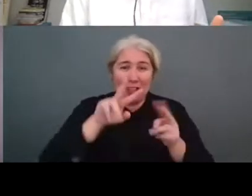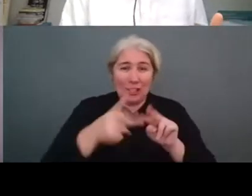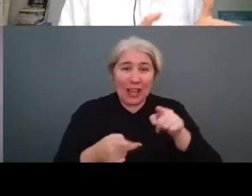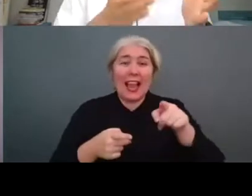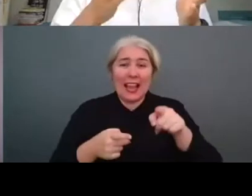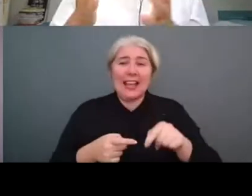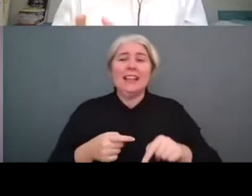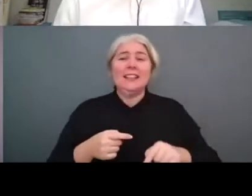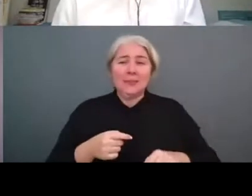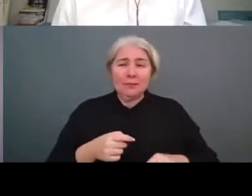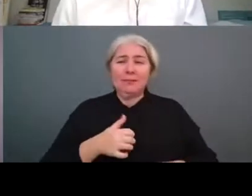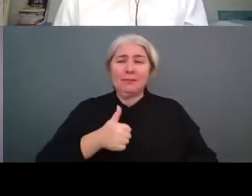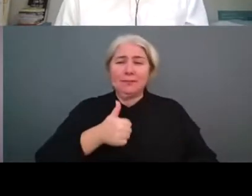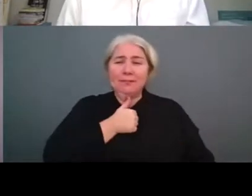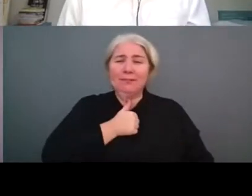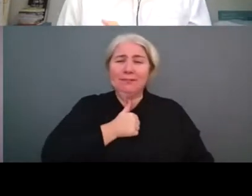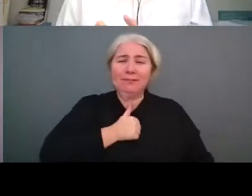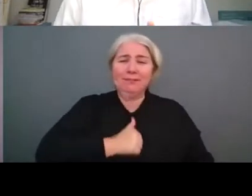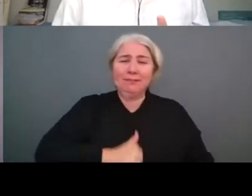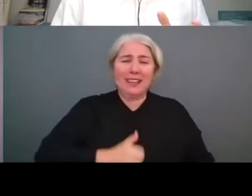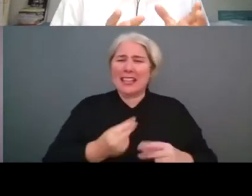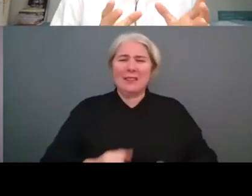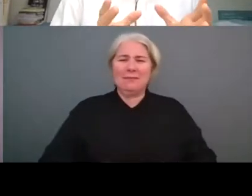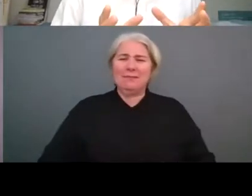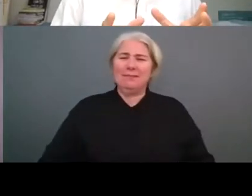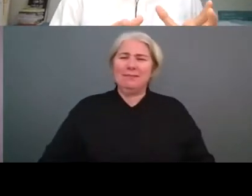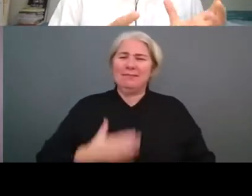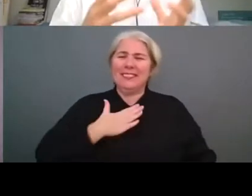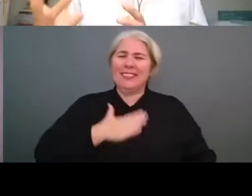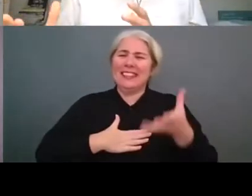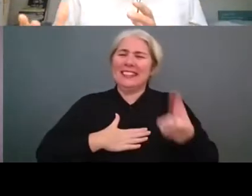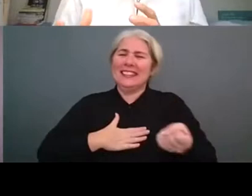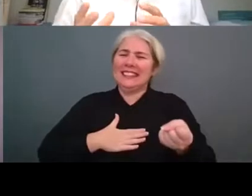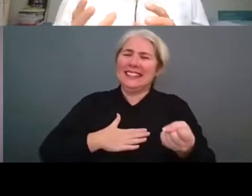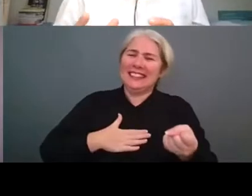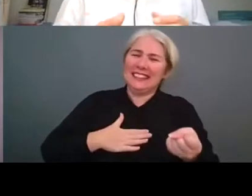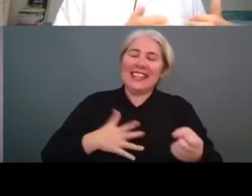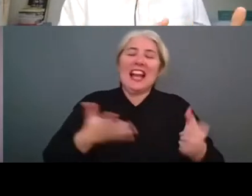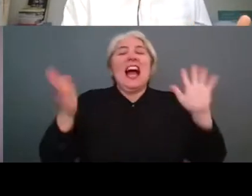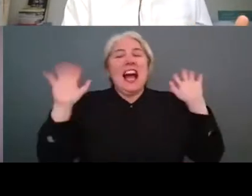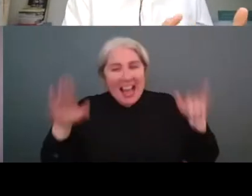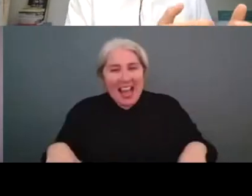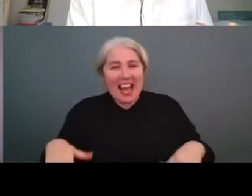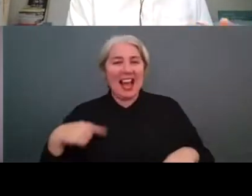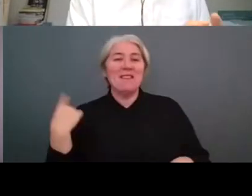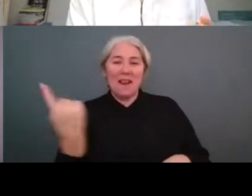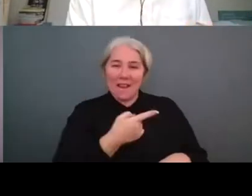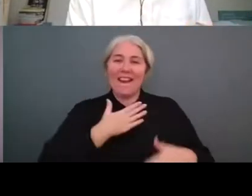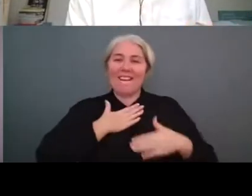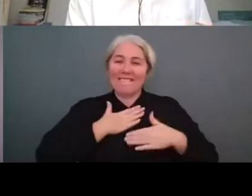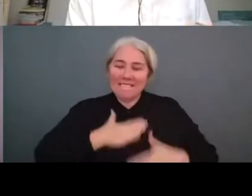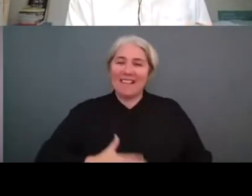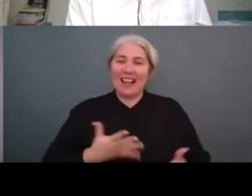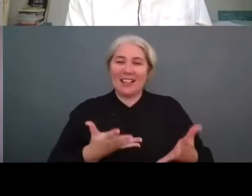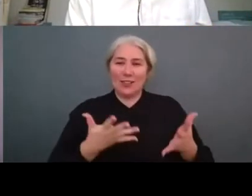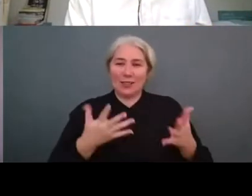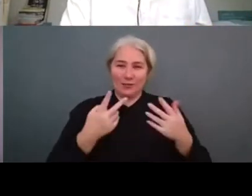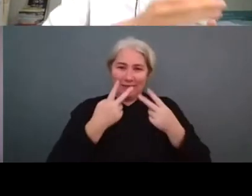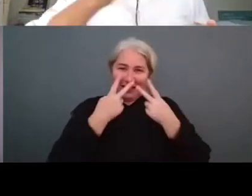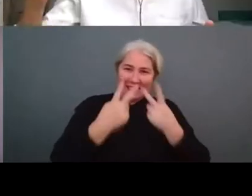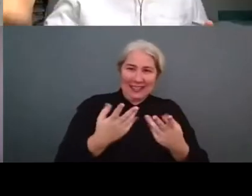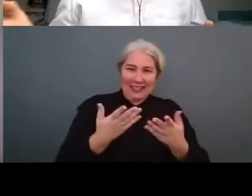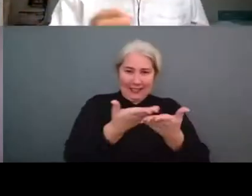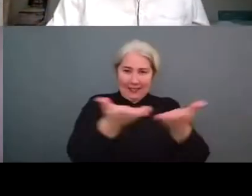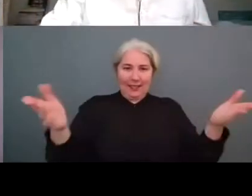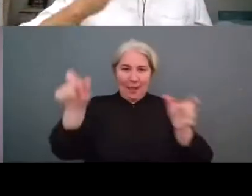some of it not yet but it's also i think that the right shift is you have to take people where they are at the moment and you can't